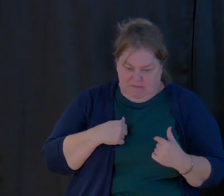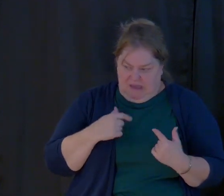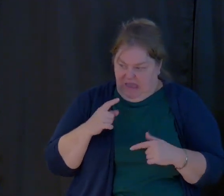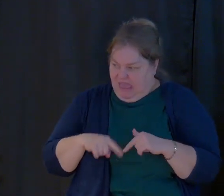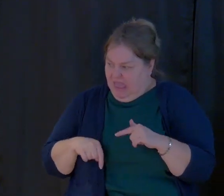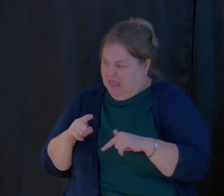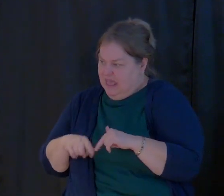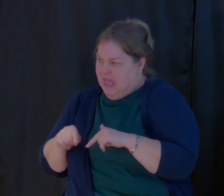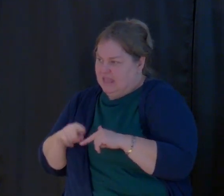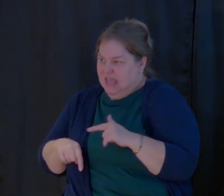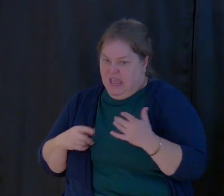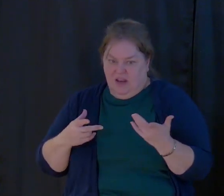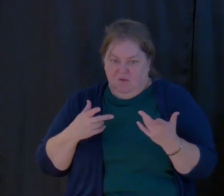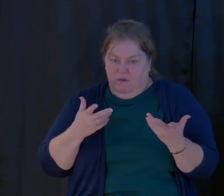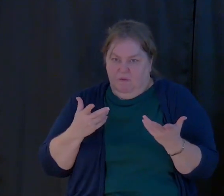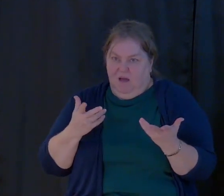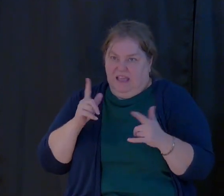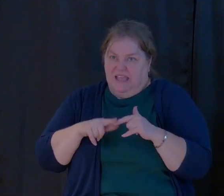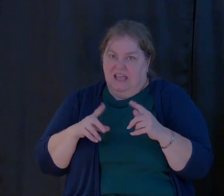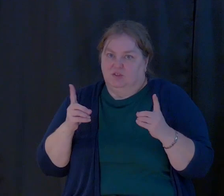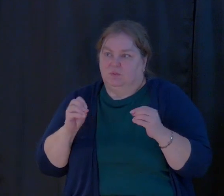give or anything to give at all.